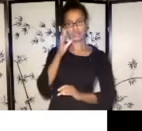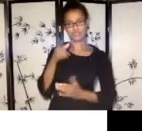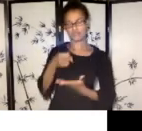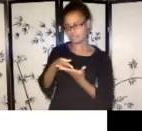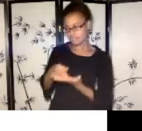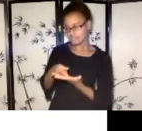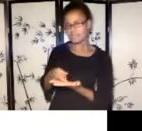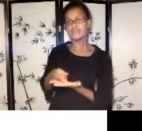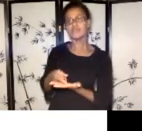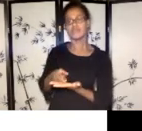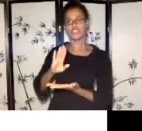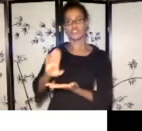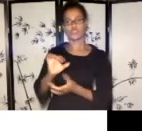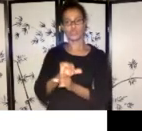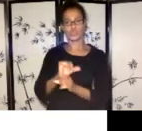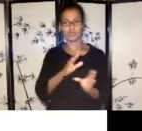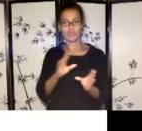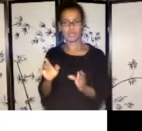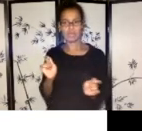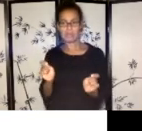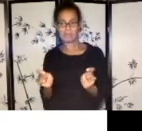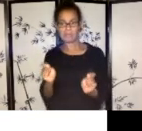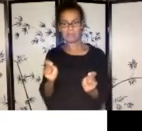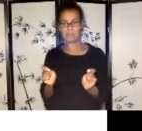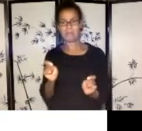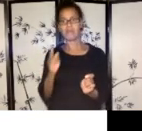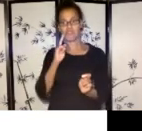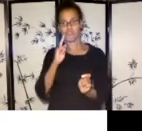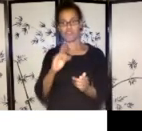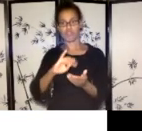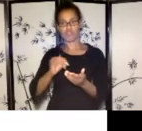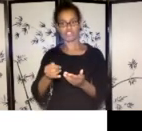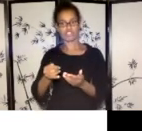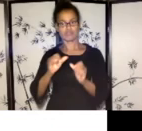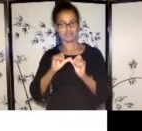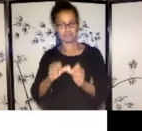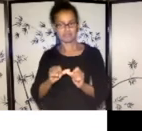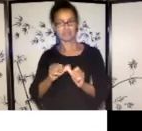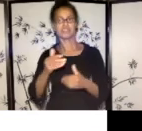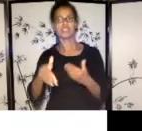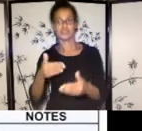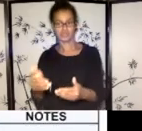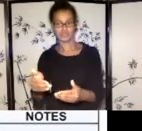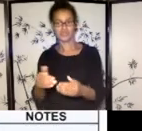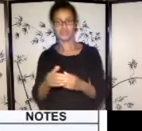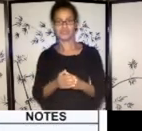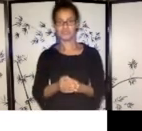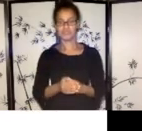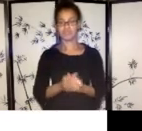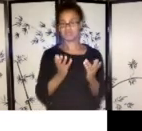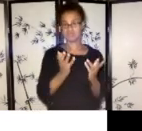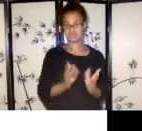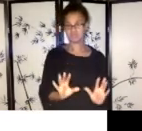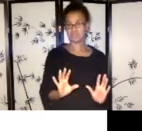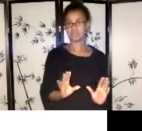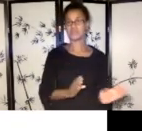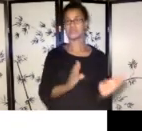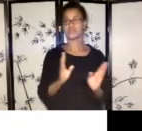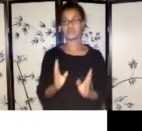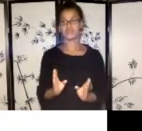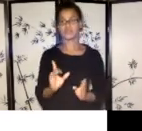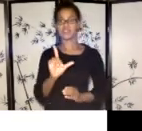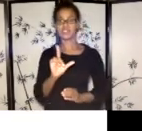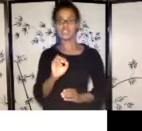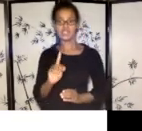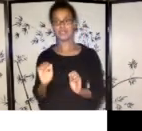happen. So I'll just leave it at that. And, you know, we can include maybe some links to the COVID